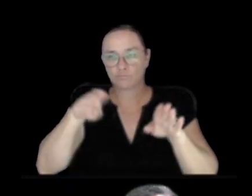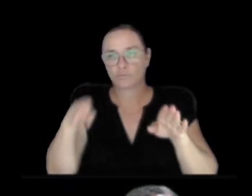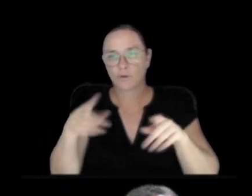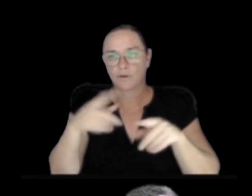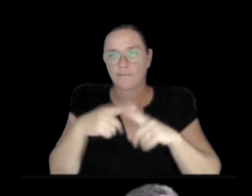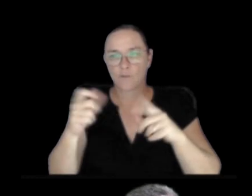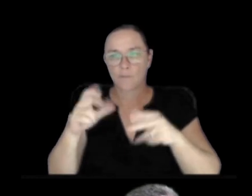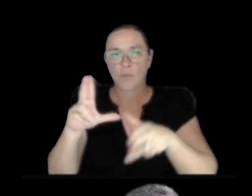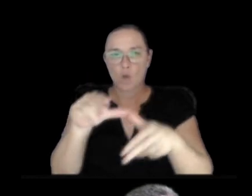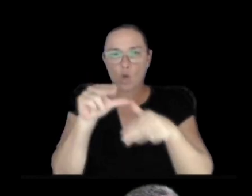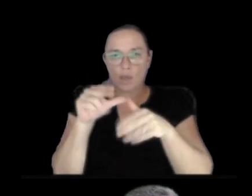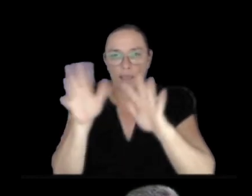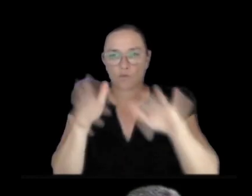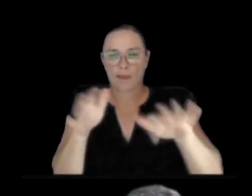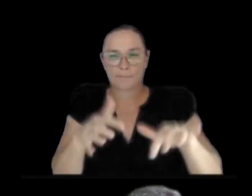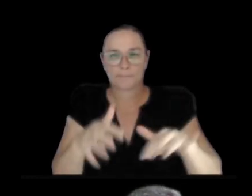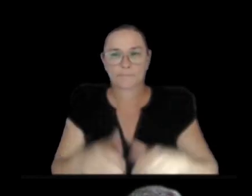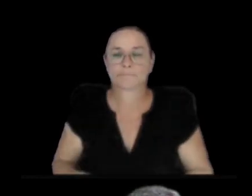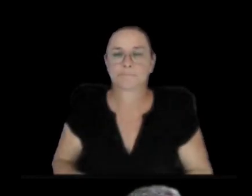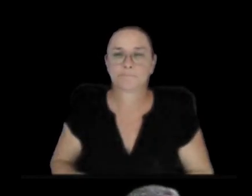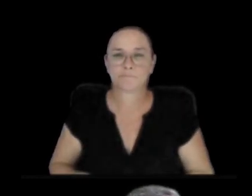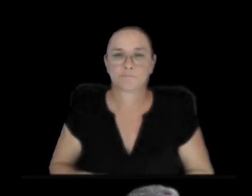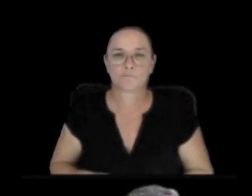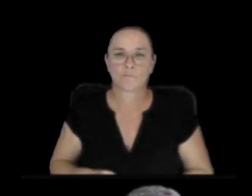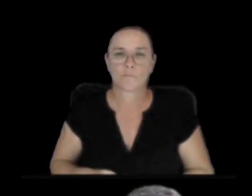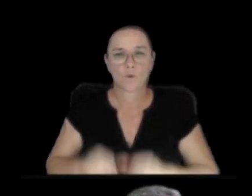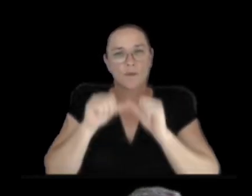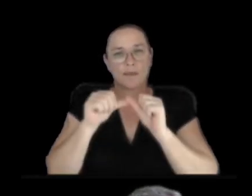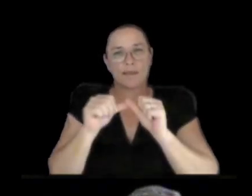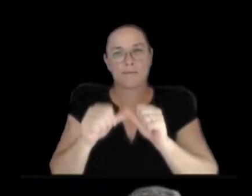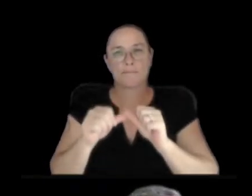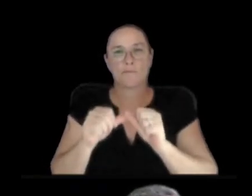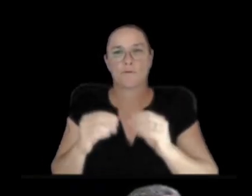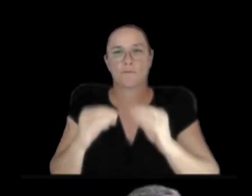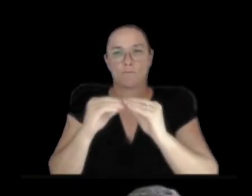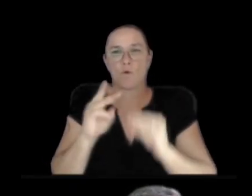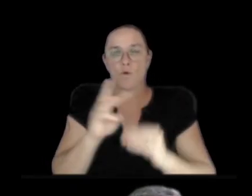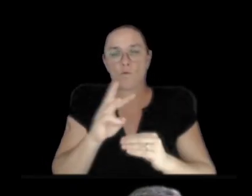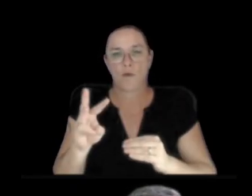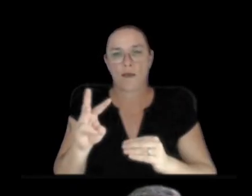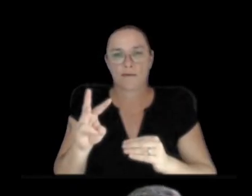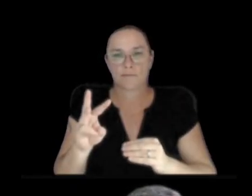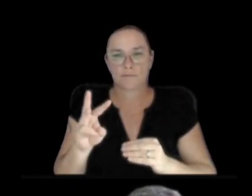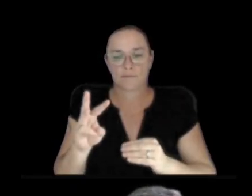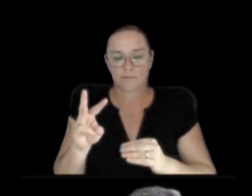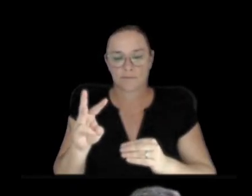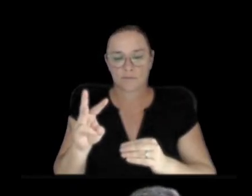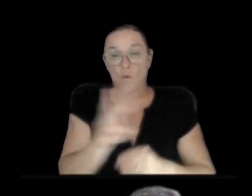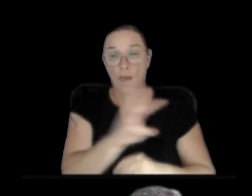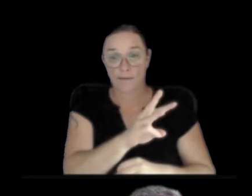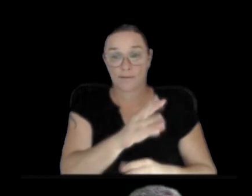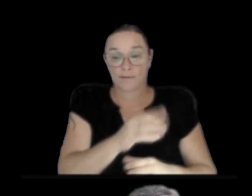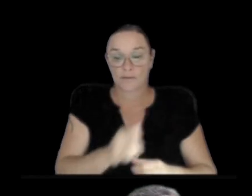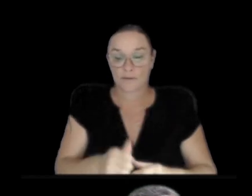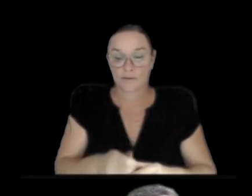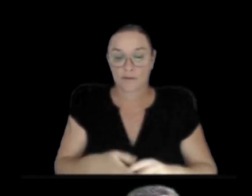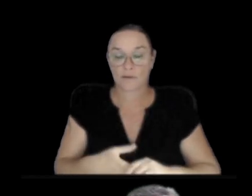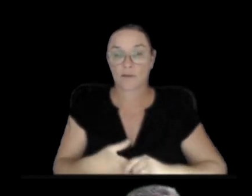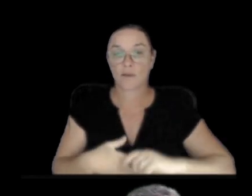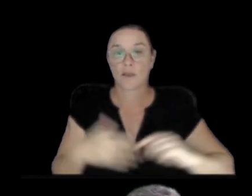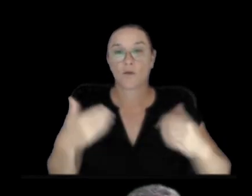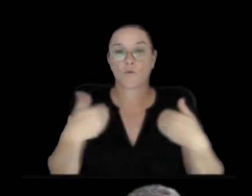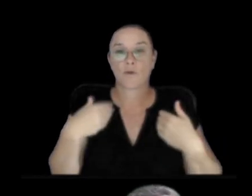through. So we keep moving further to the west, and we come to the Sand Hill Station